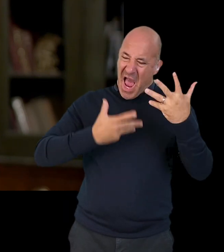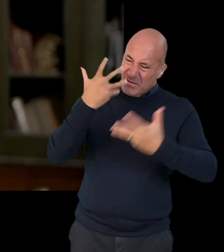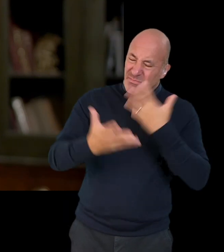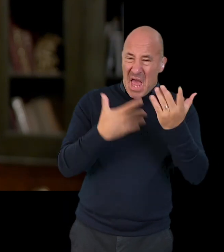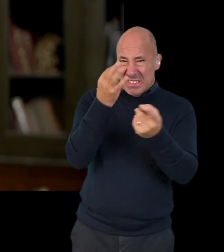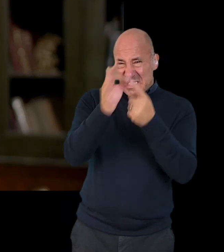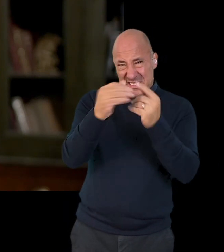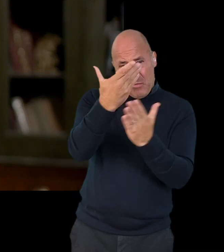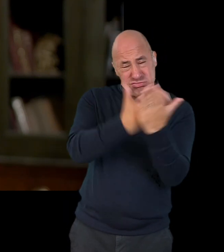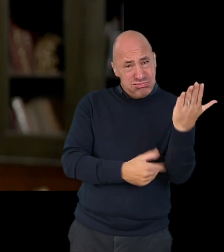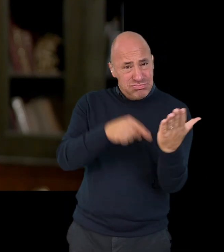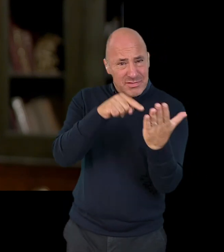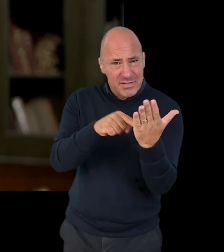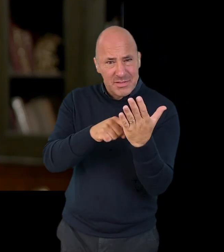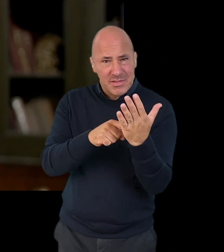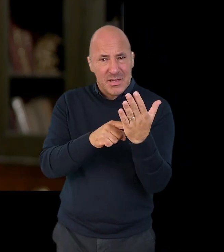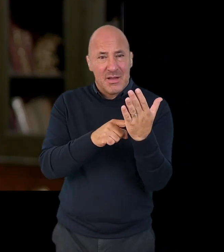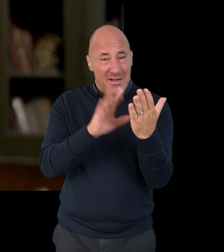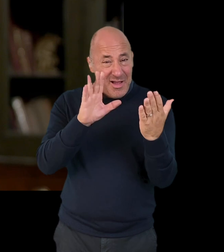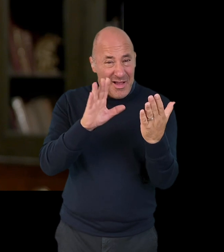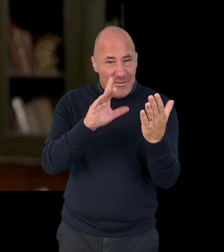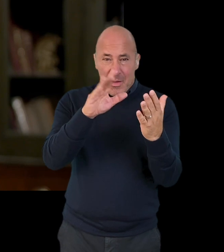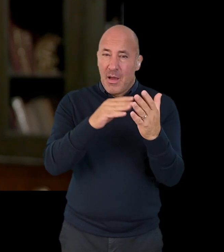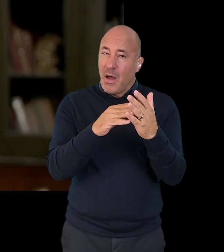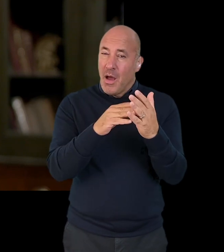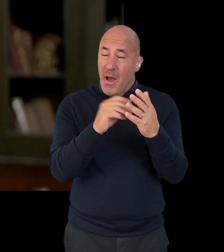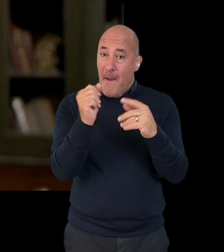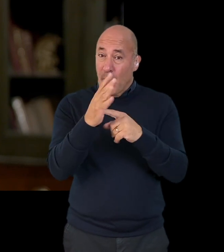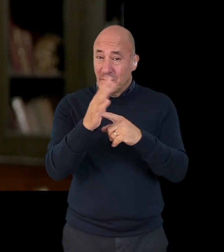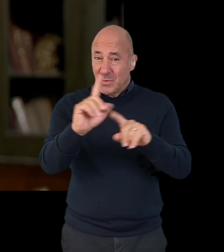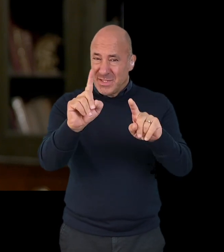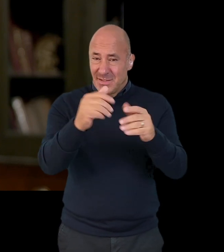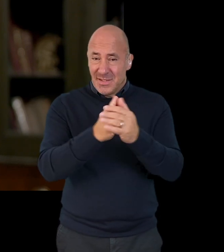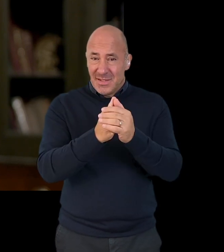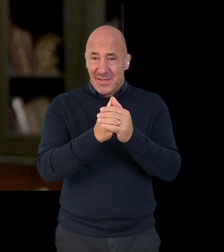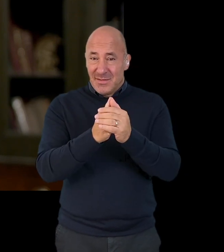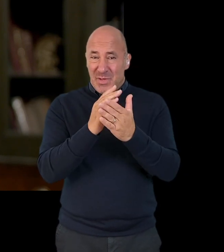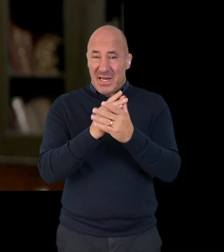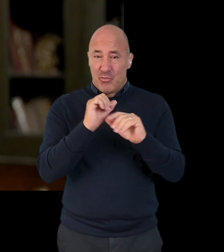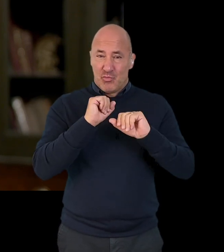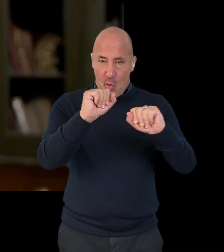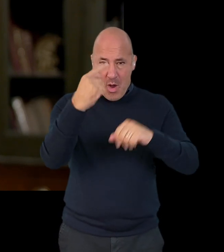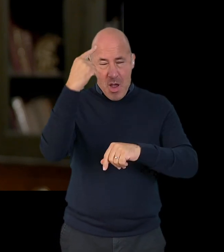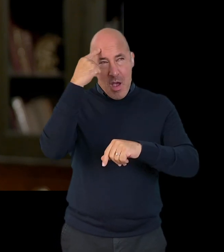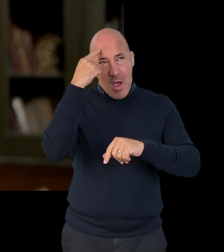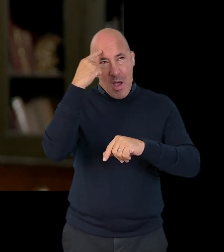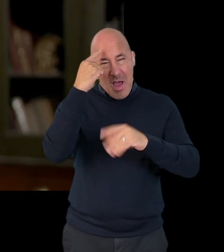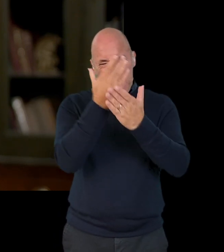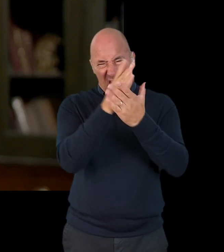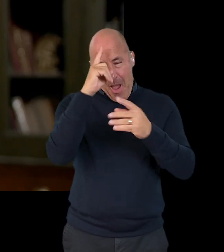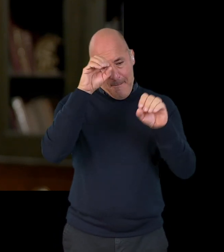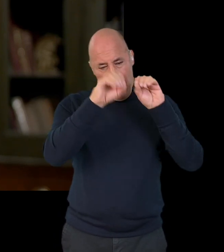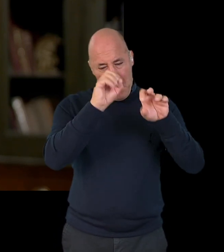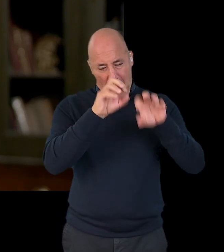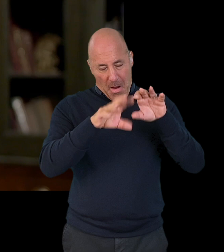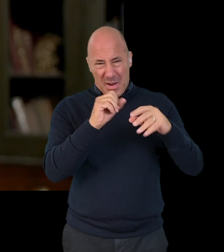about your case in more detail, but almost more important than that, it's your way of getting clear